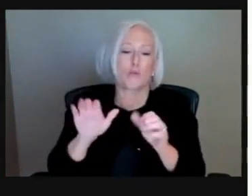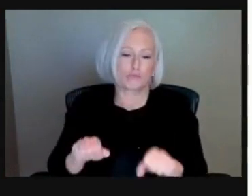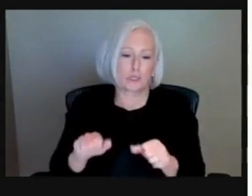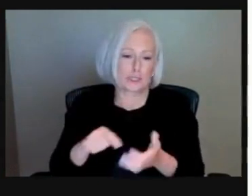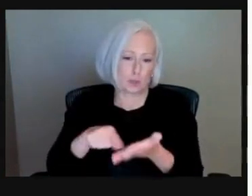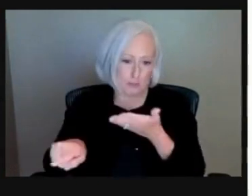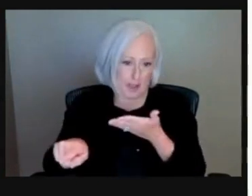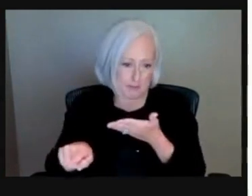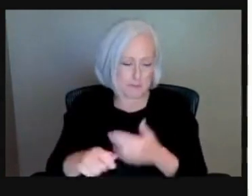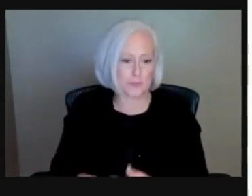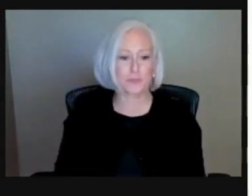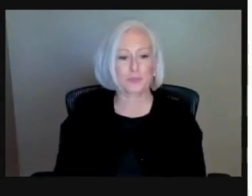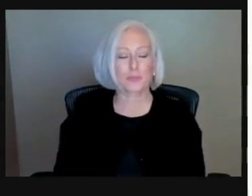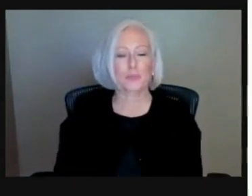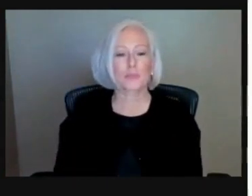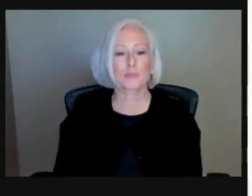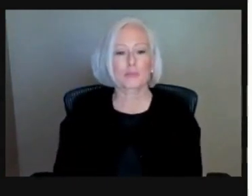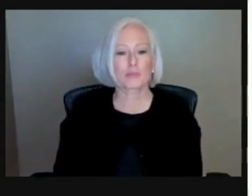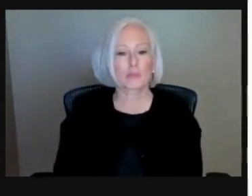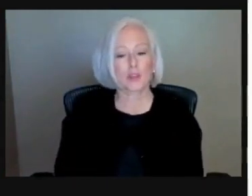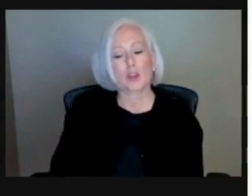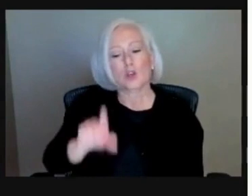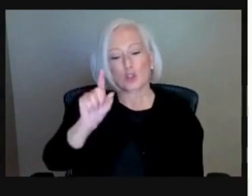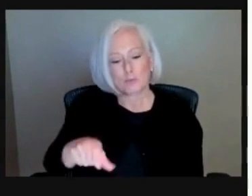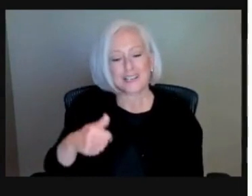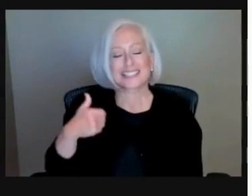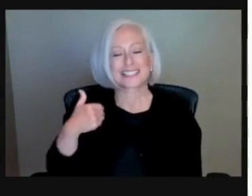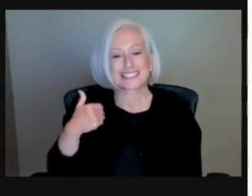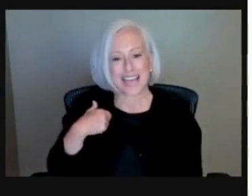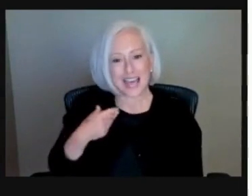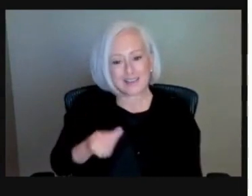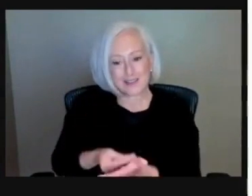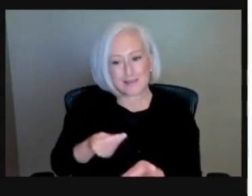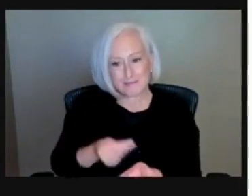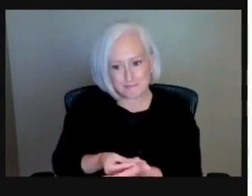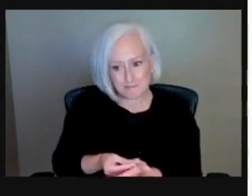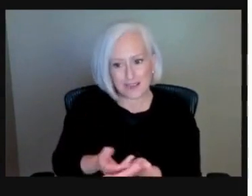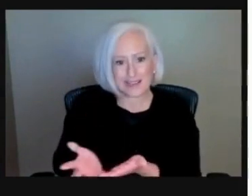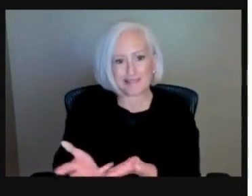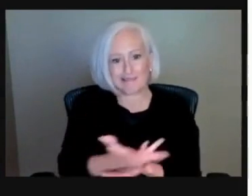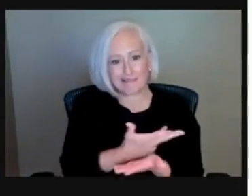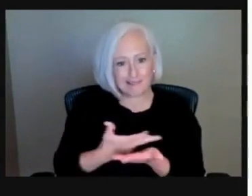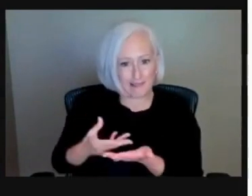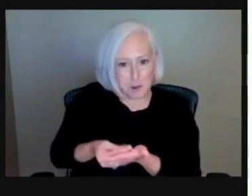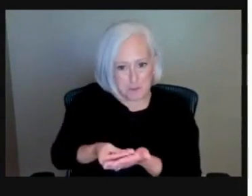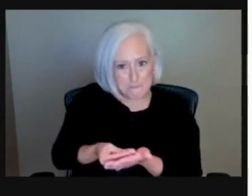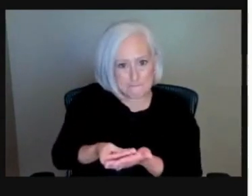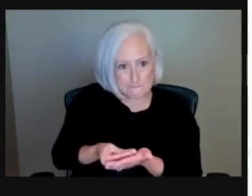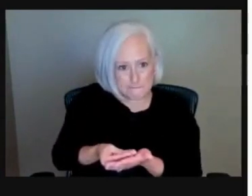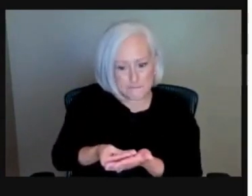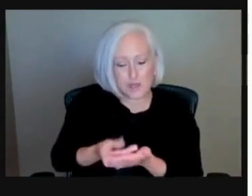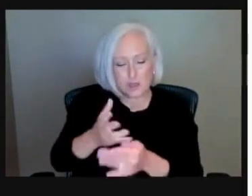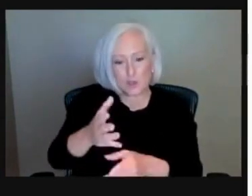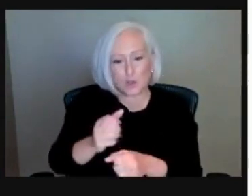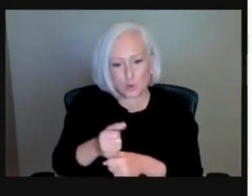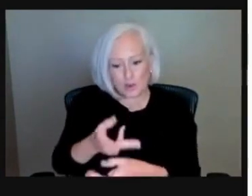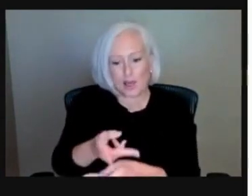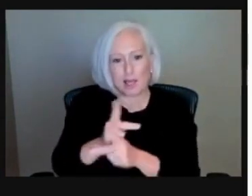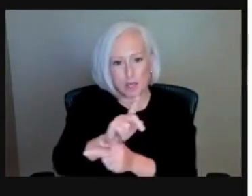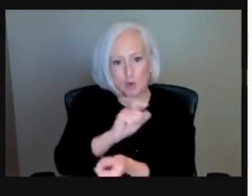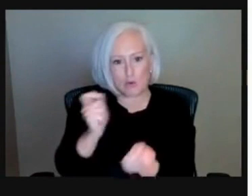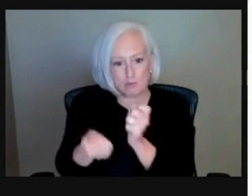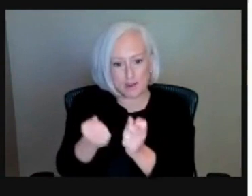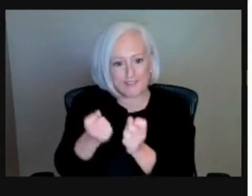again do need to have income in order to get a modification. So we have to be back at work,